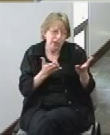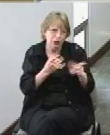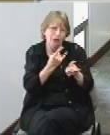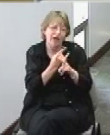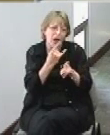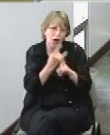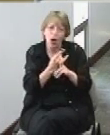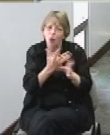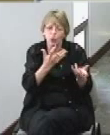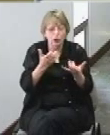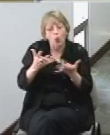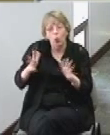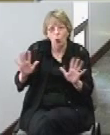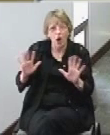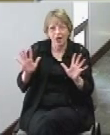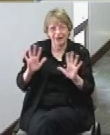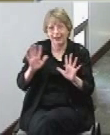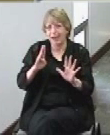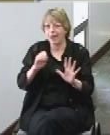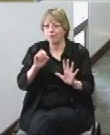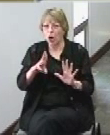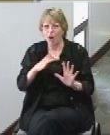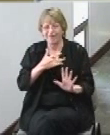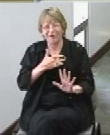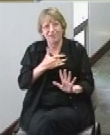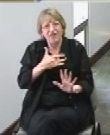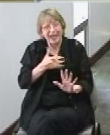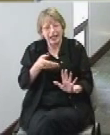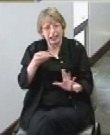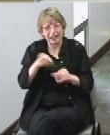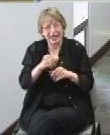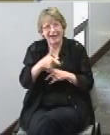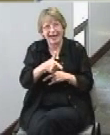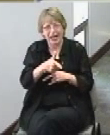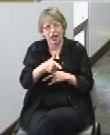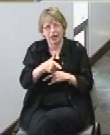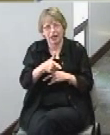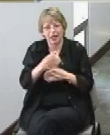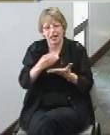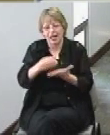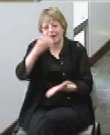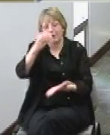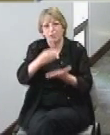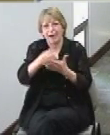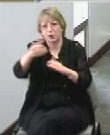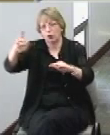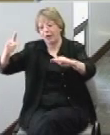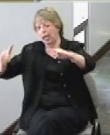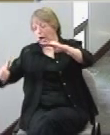do not want a bar feel to it the the liquor bottles will be below the counter